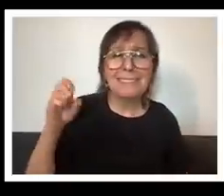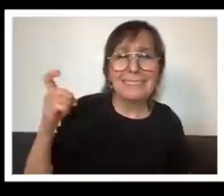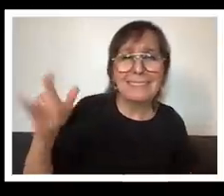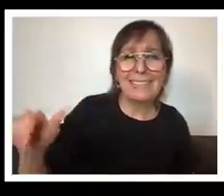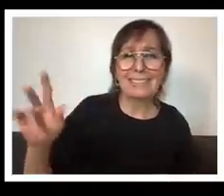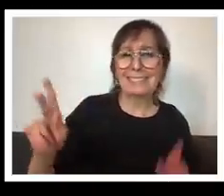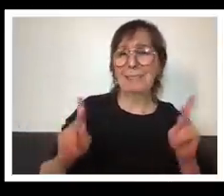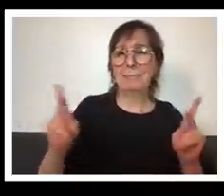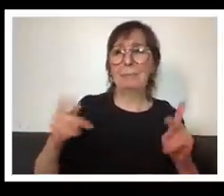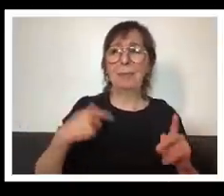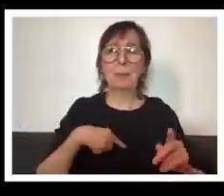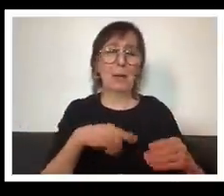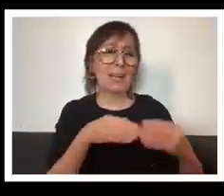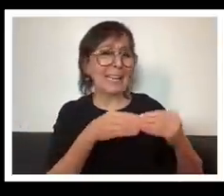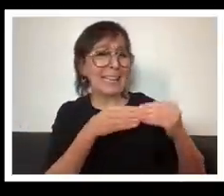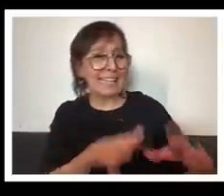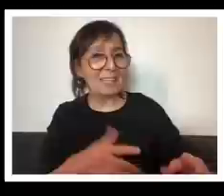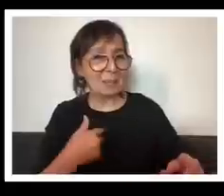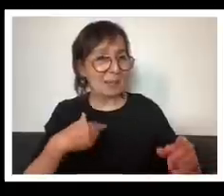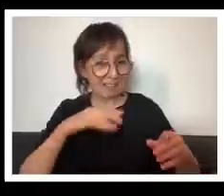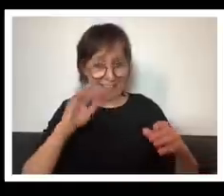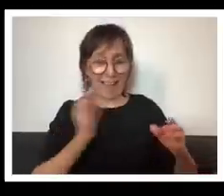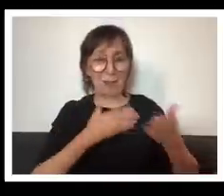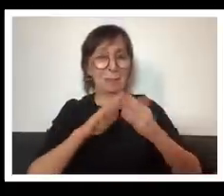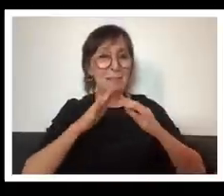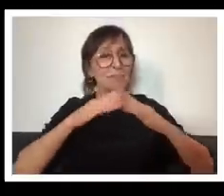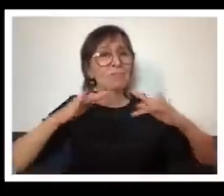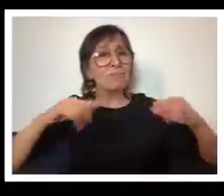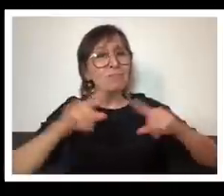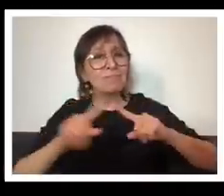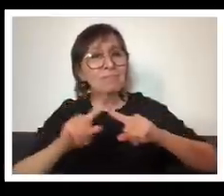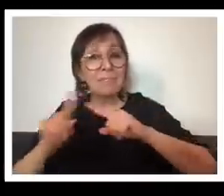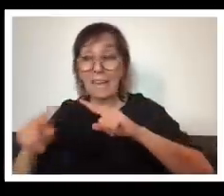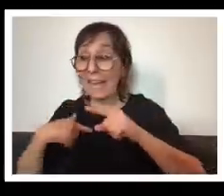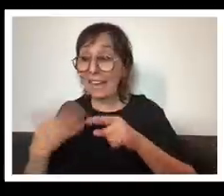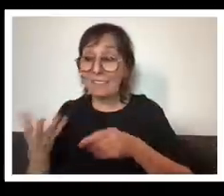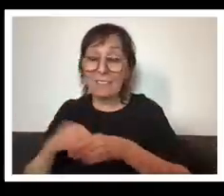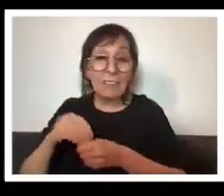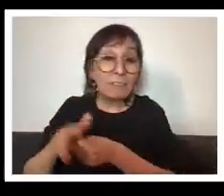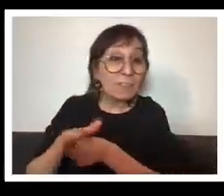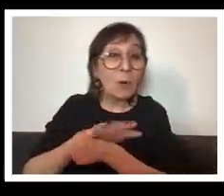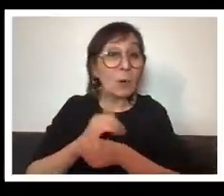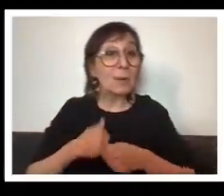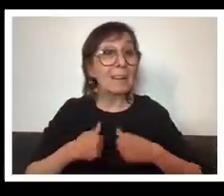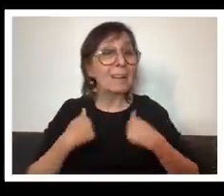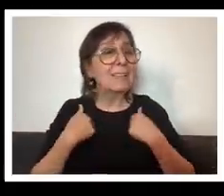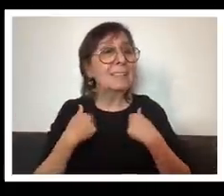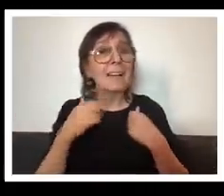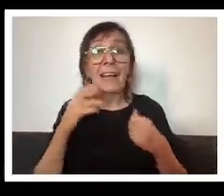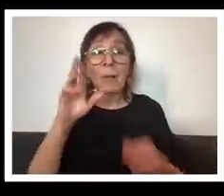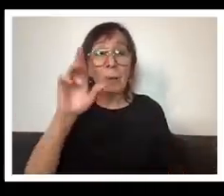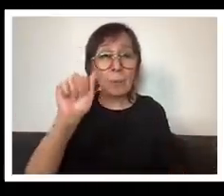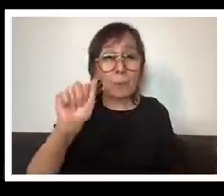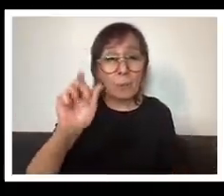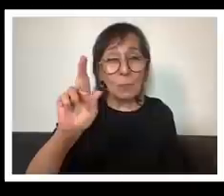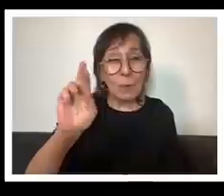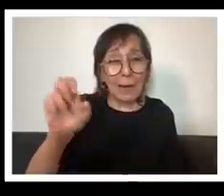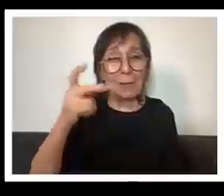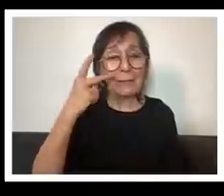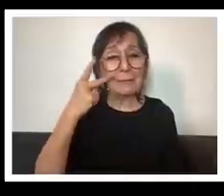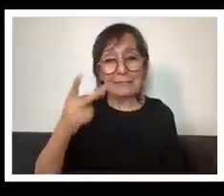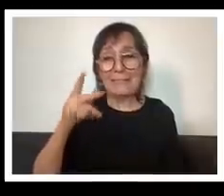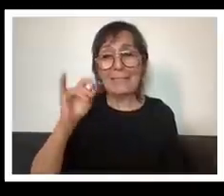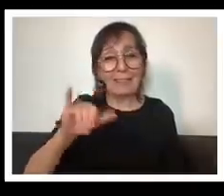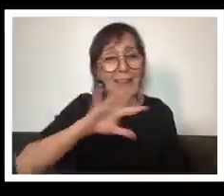leaders and you know we're people with really full and meaningful lives and we're not always we rarely actually really see that